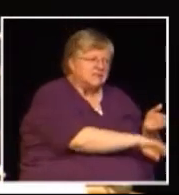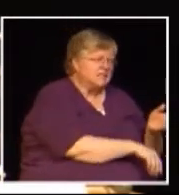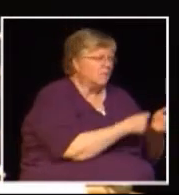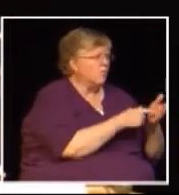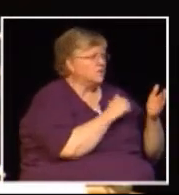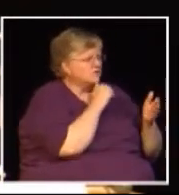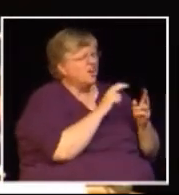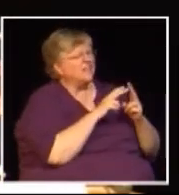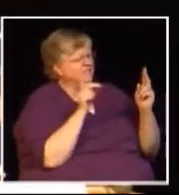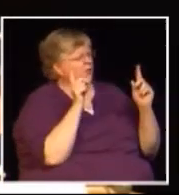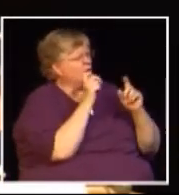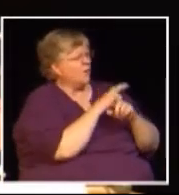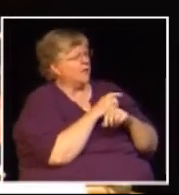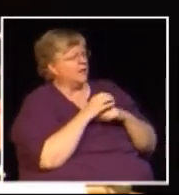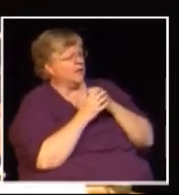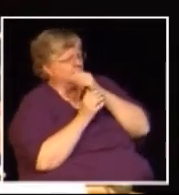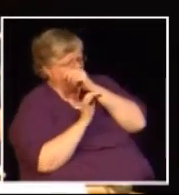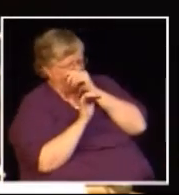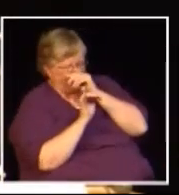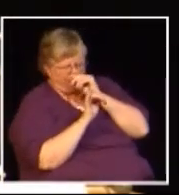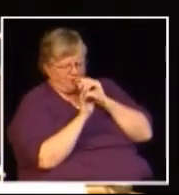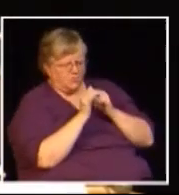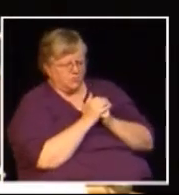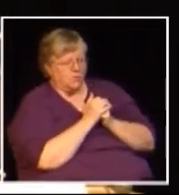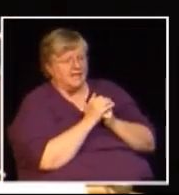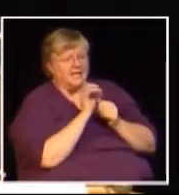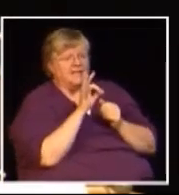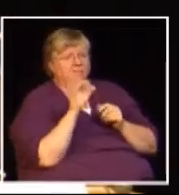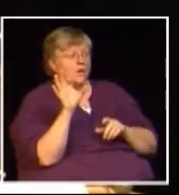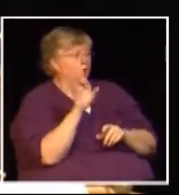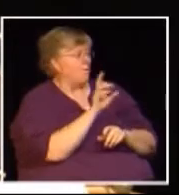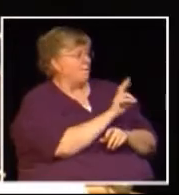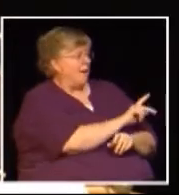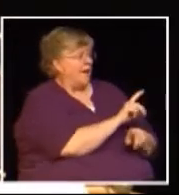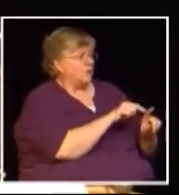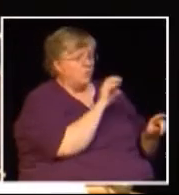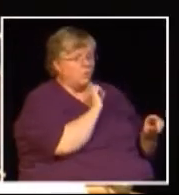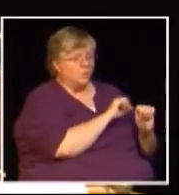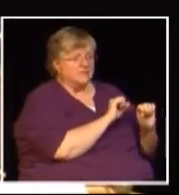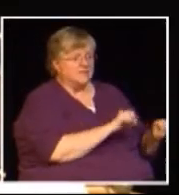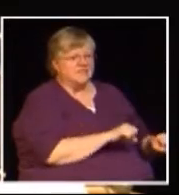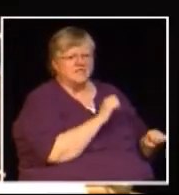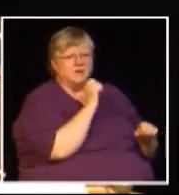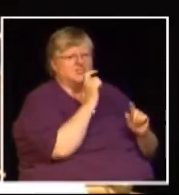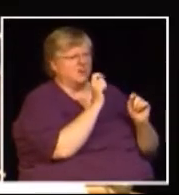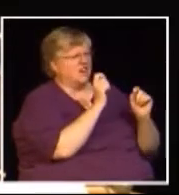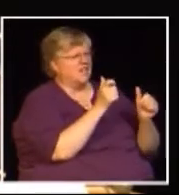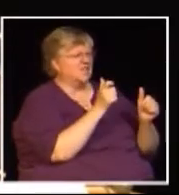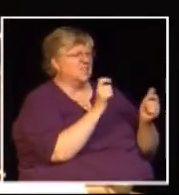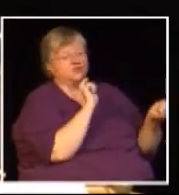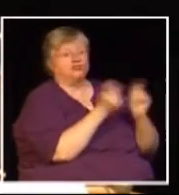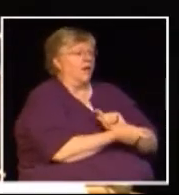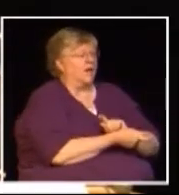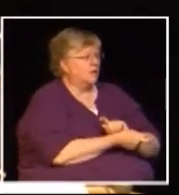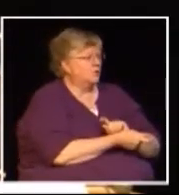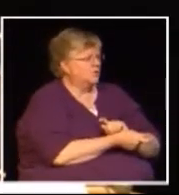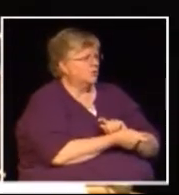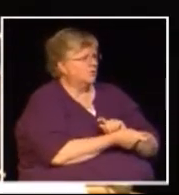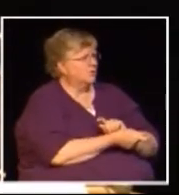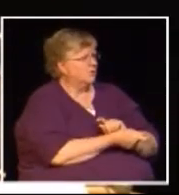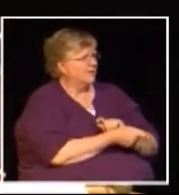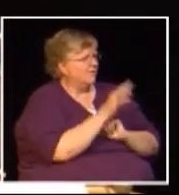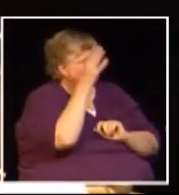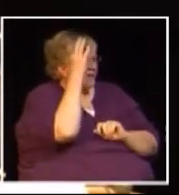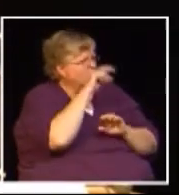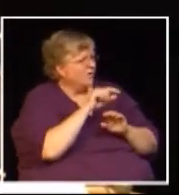exempt and what's not and it's very complex that way also it's going to take if we go back it's not an instant fix we've got an agreement with